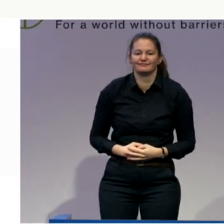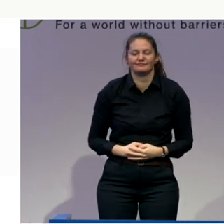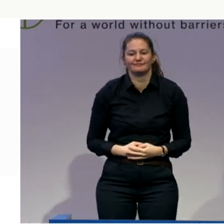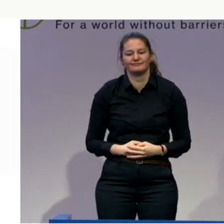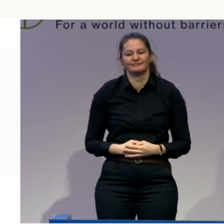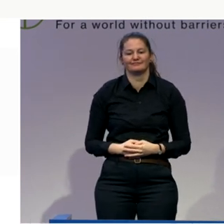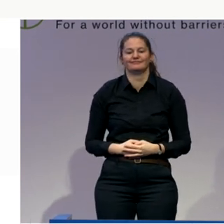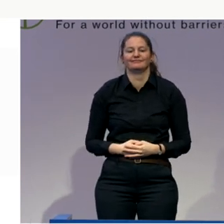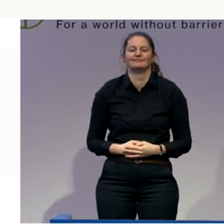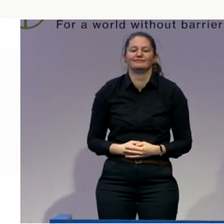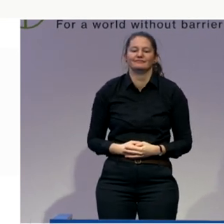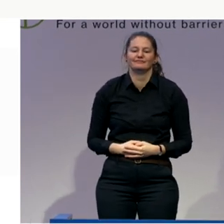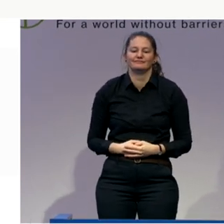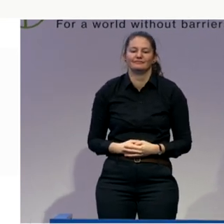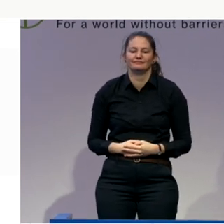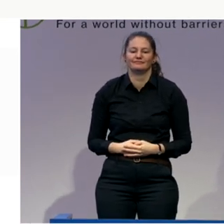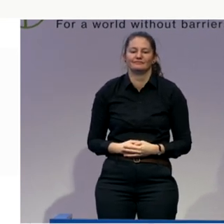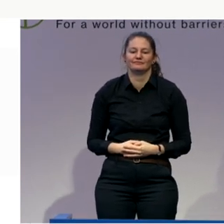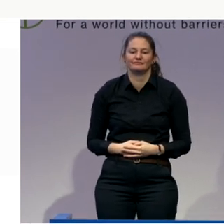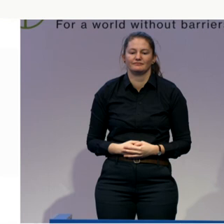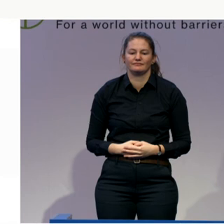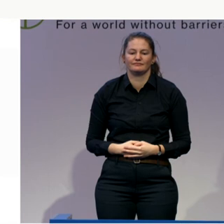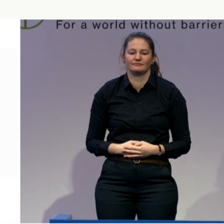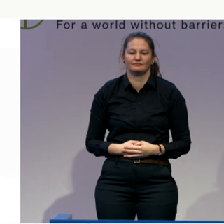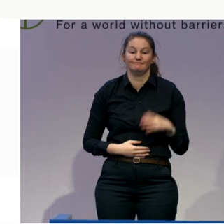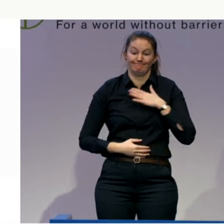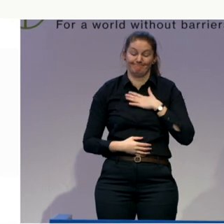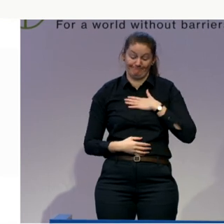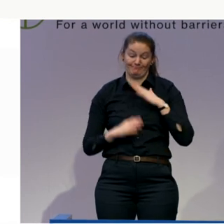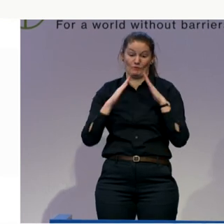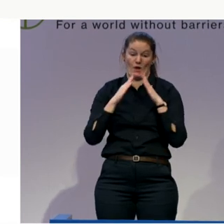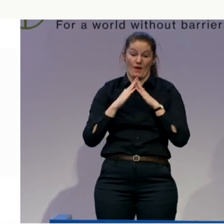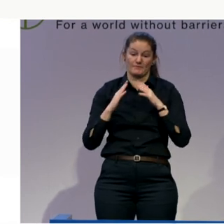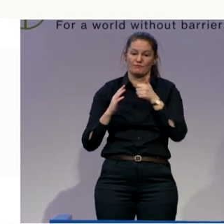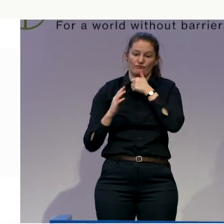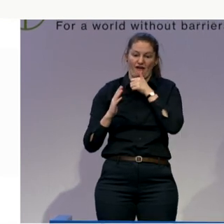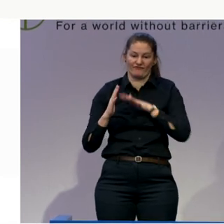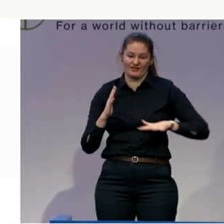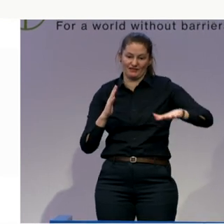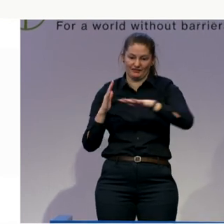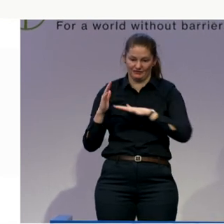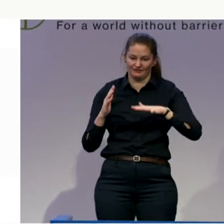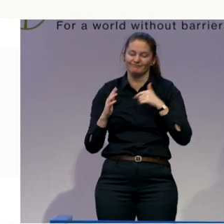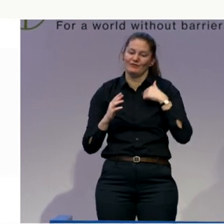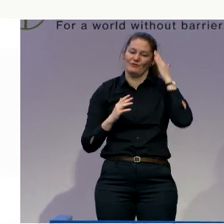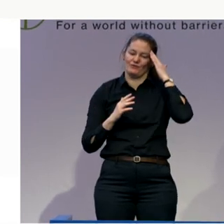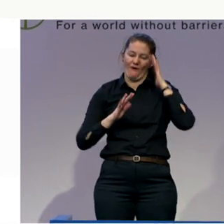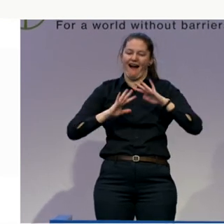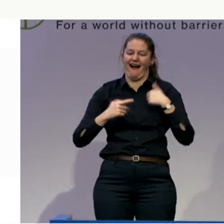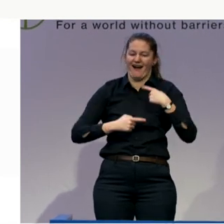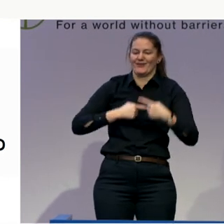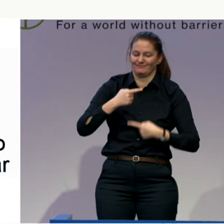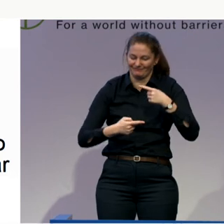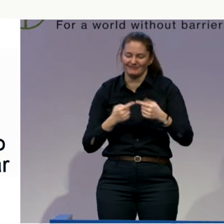privatized relationship, just us in my home, who knows what goes on. And there is an understandable fear. So I think we need to